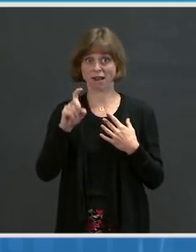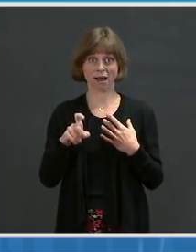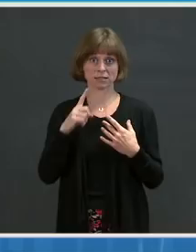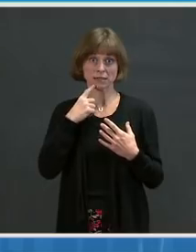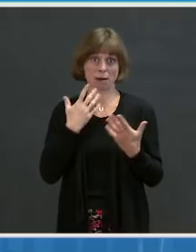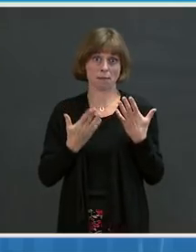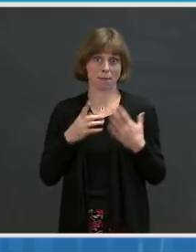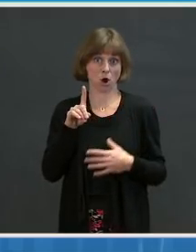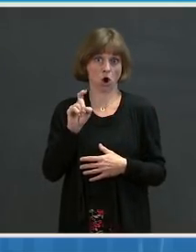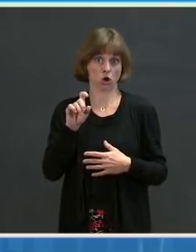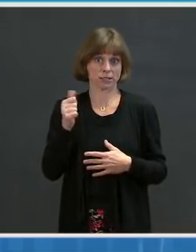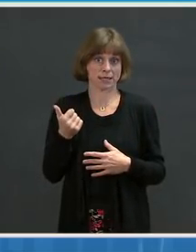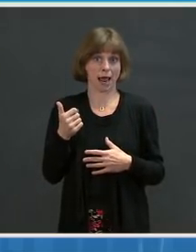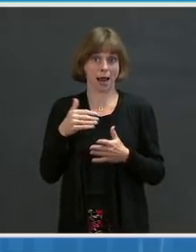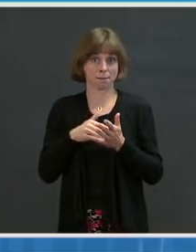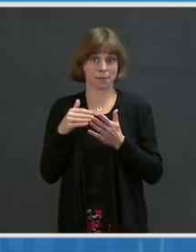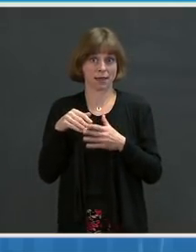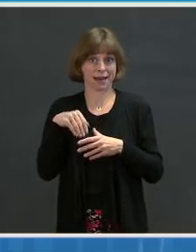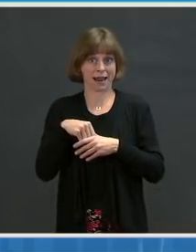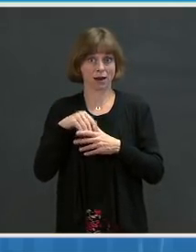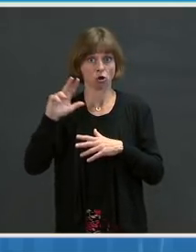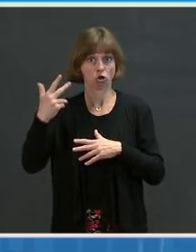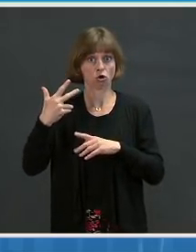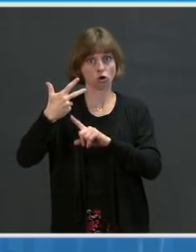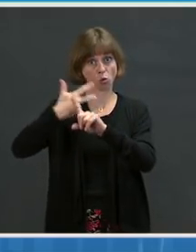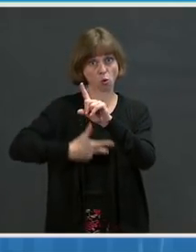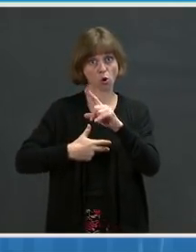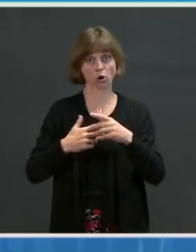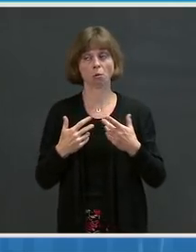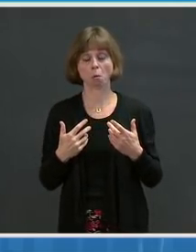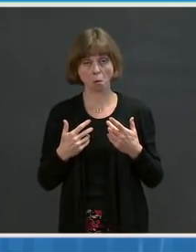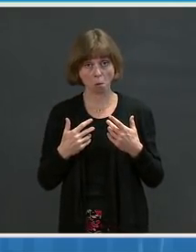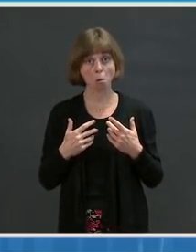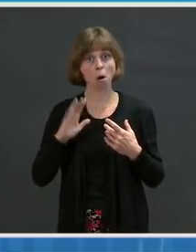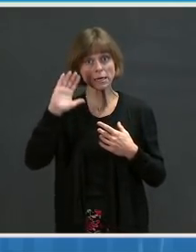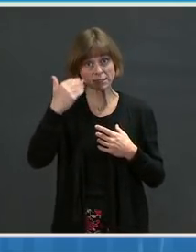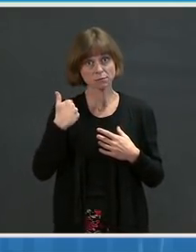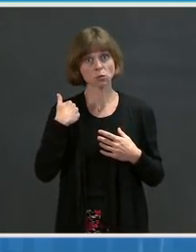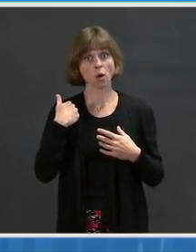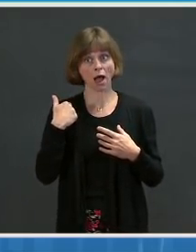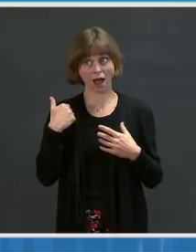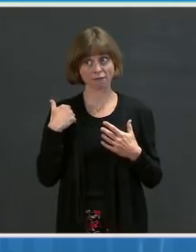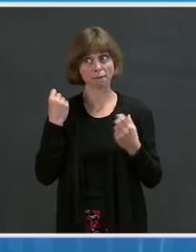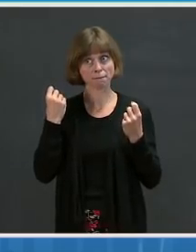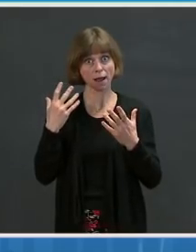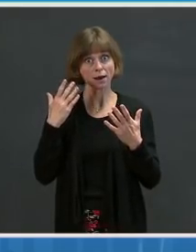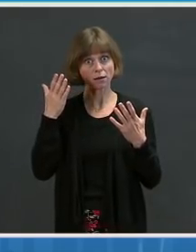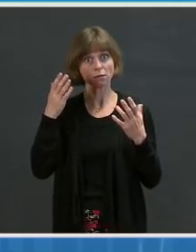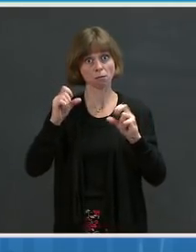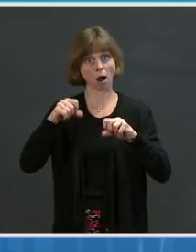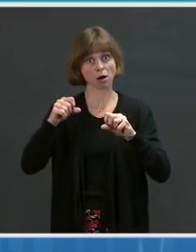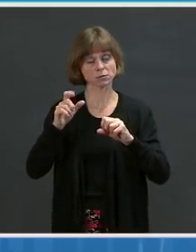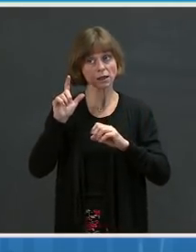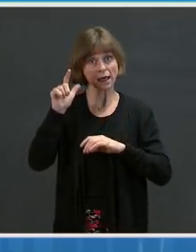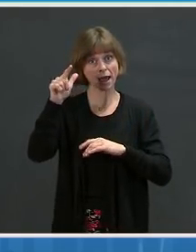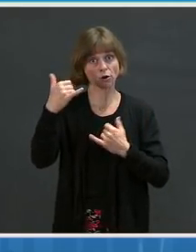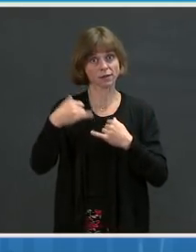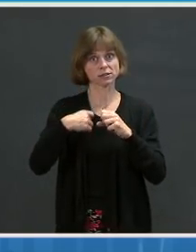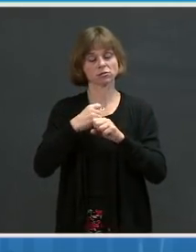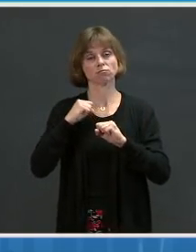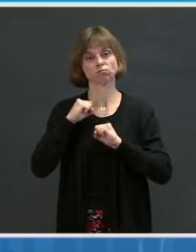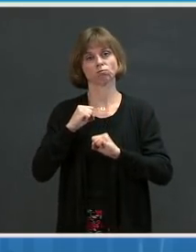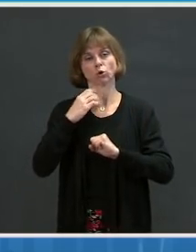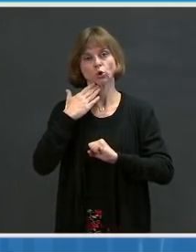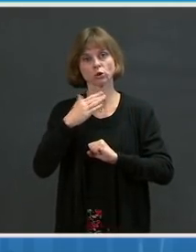million doses in the third quarter. It seems like we're going to have a glut of vaccines potentially later this year, which is a great situation.